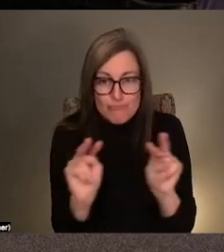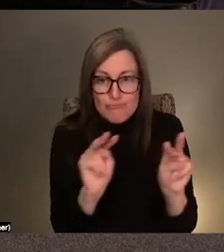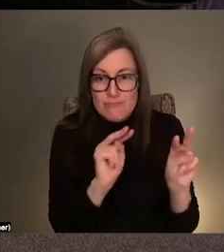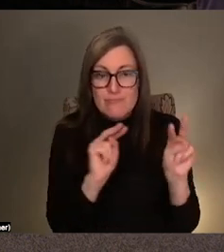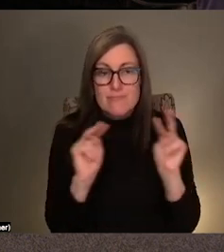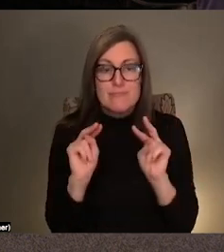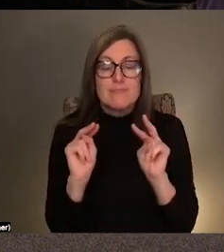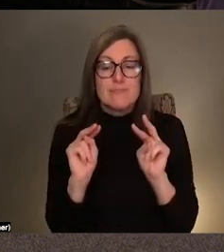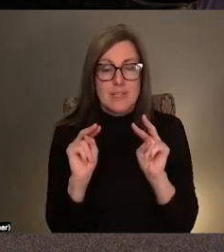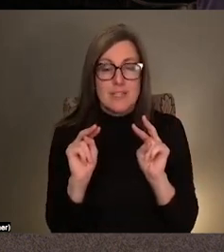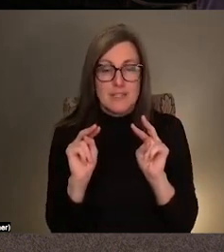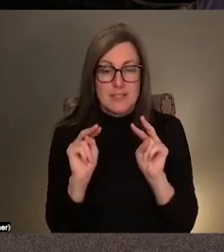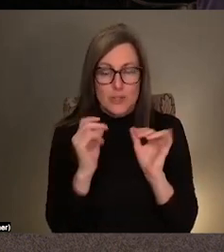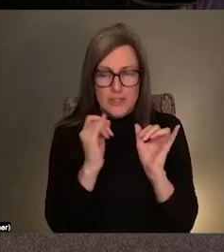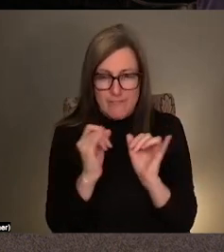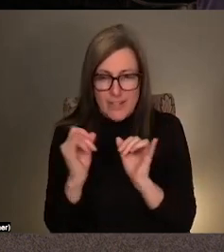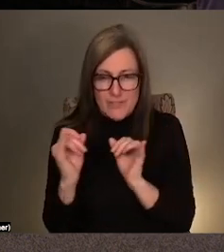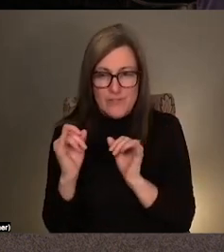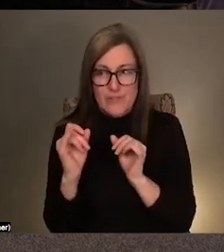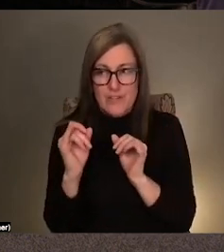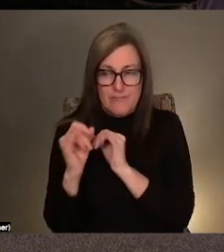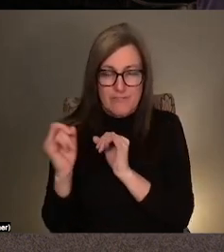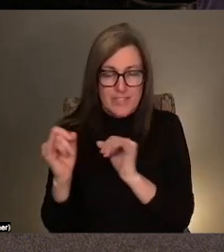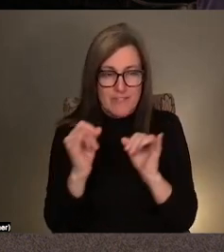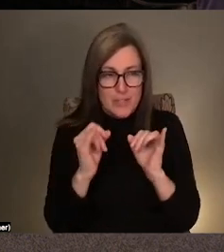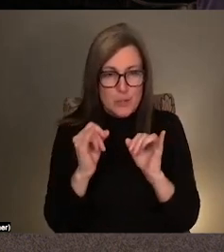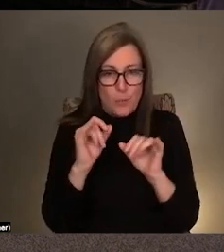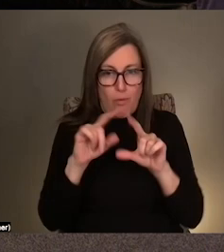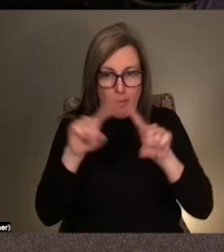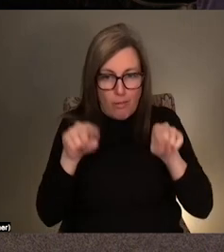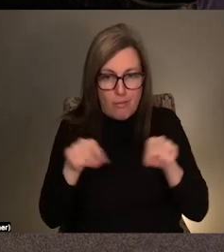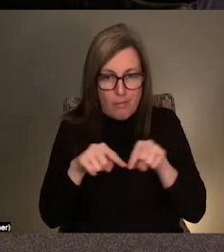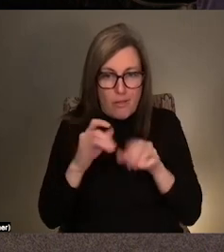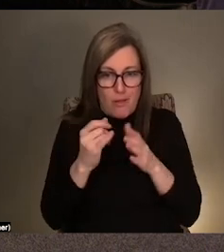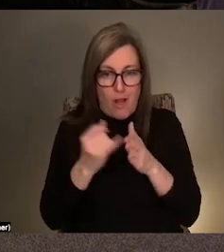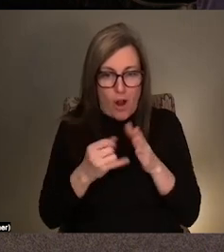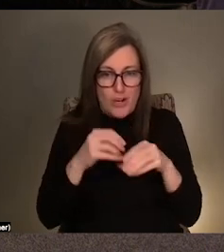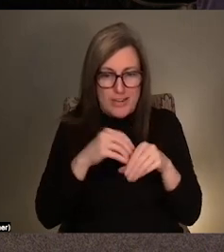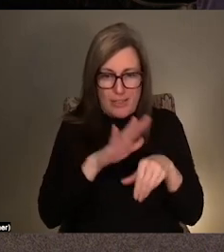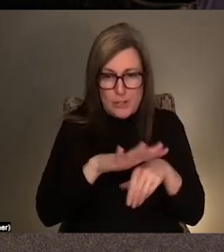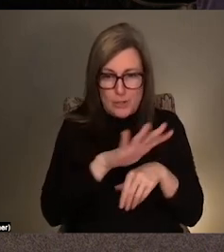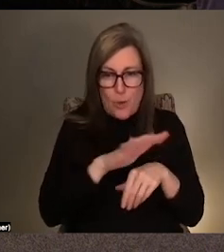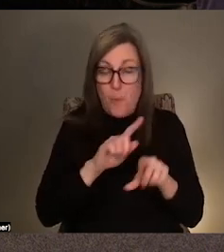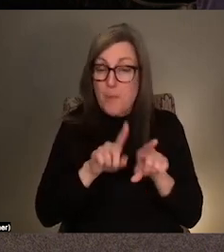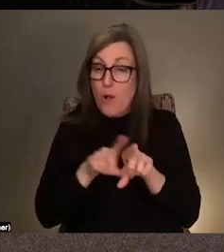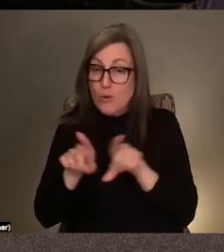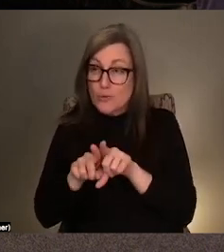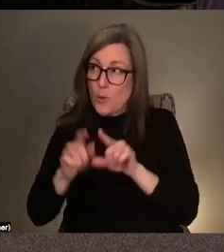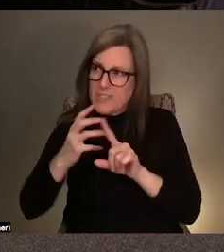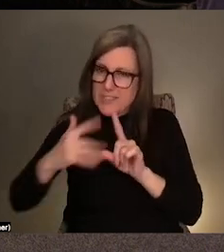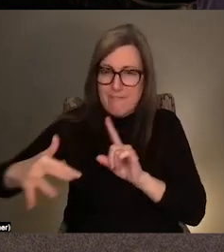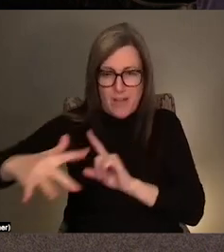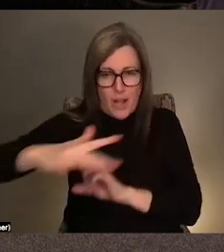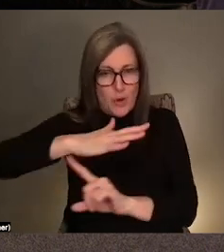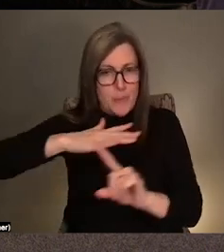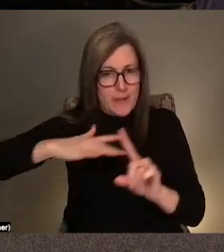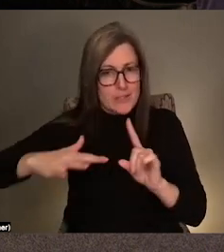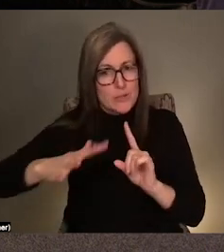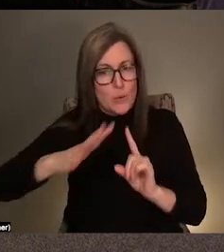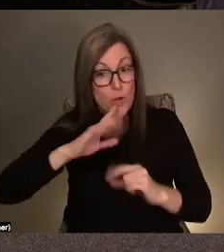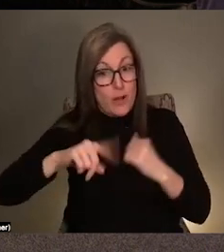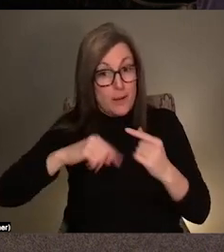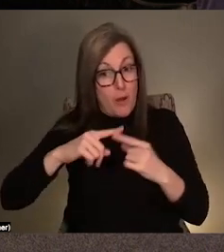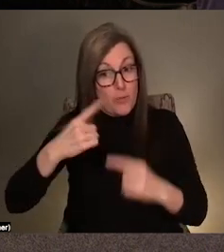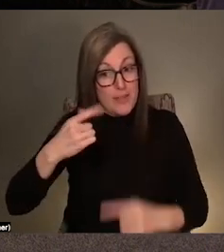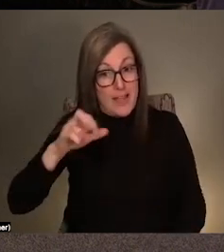show, but it really is an environment to be experienced. So maybe we could talk a little bit about each of the elements in the gallery space.